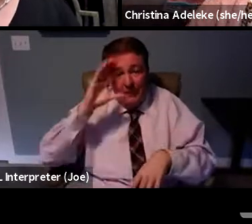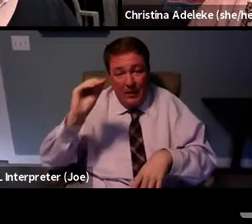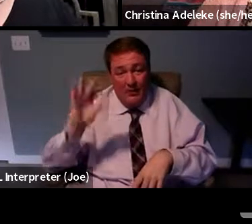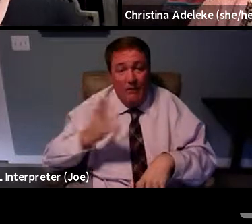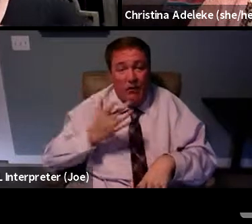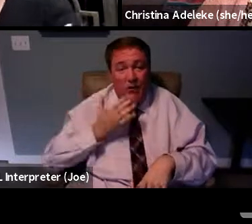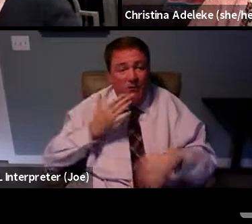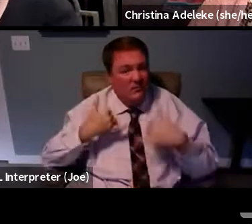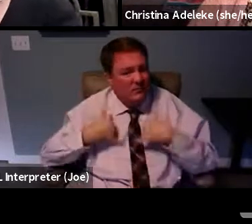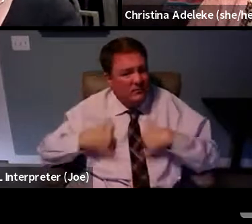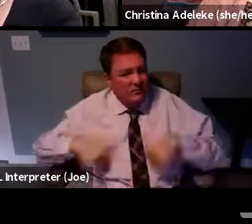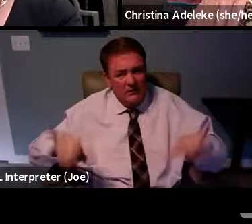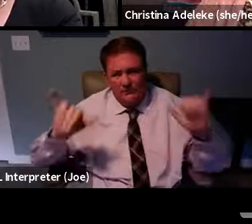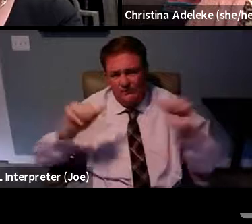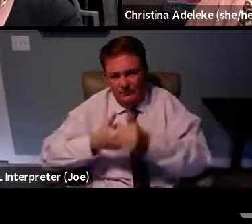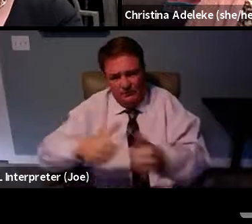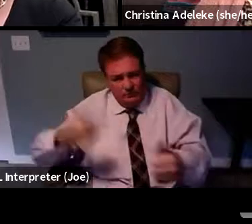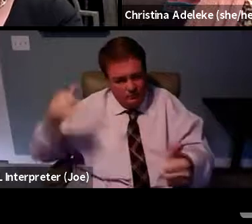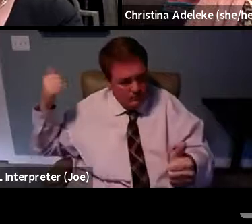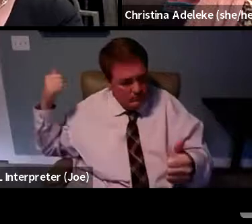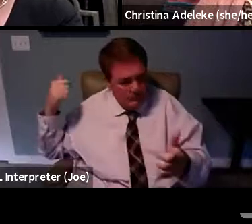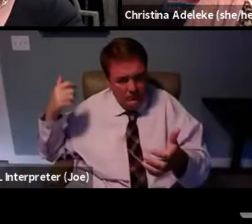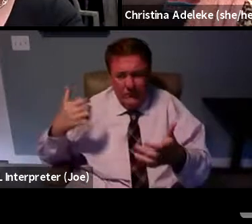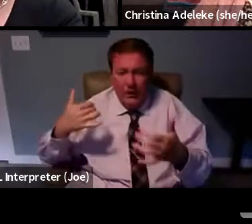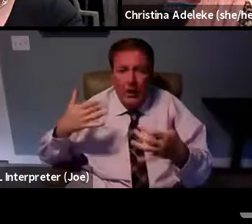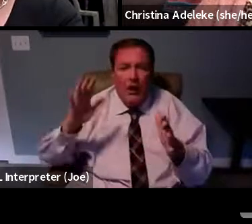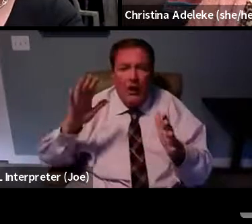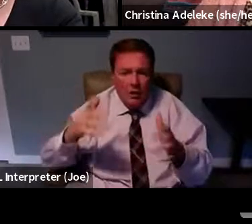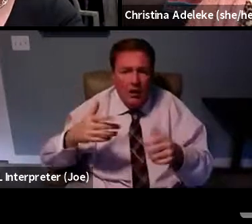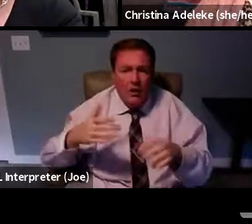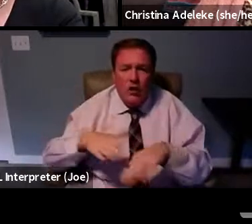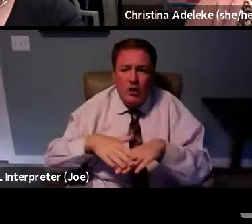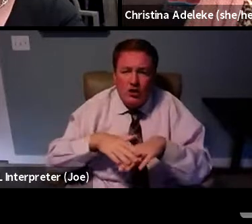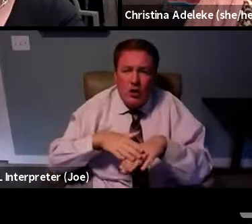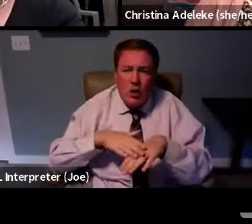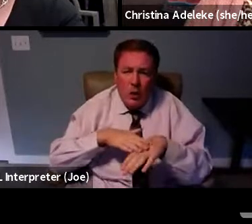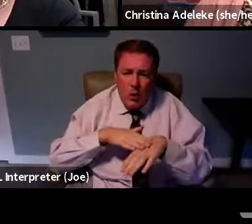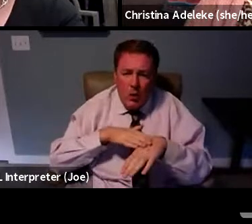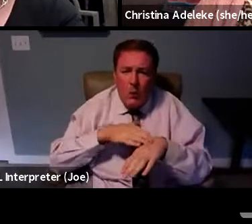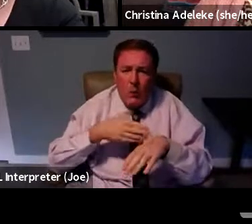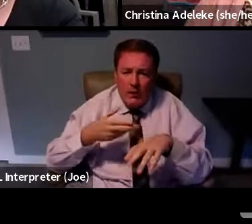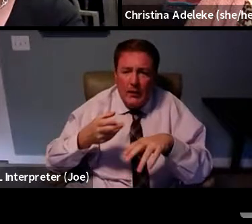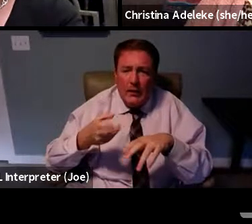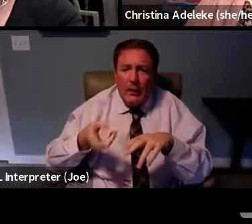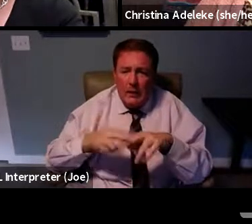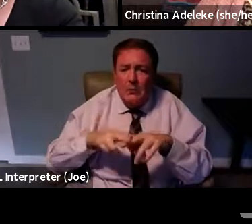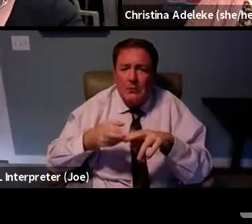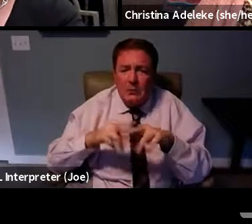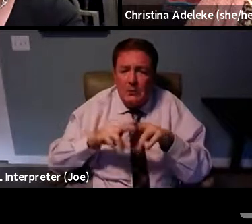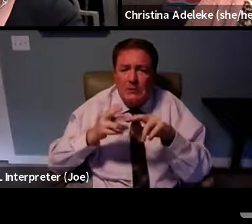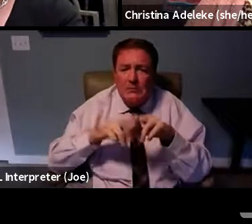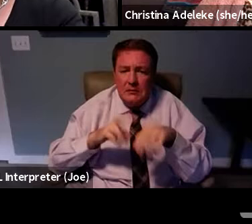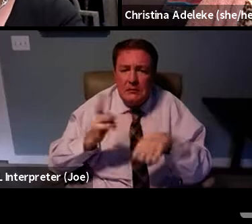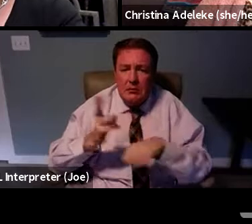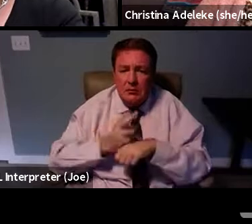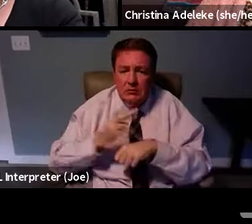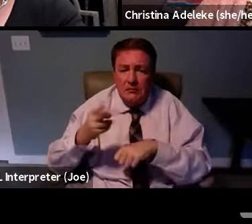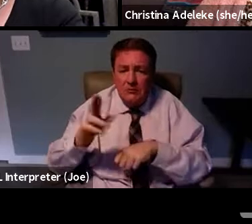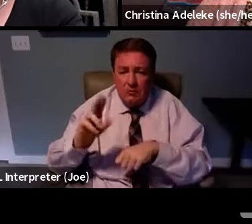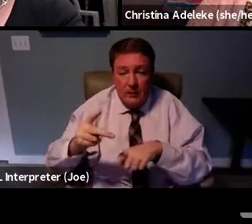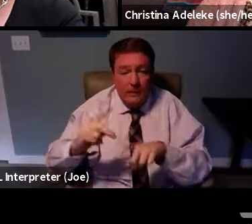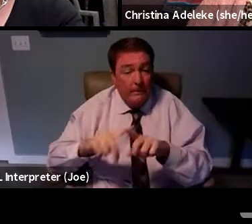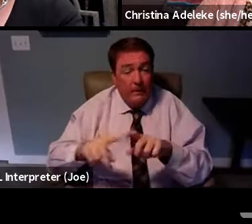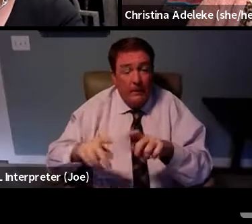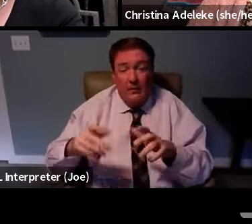still, you know, are slowly increasing the uptake. But, you know, you see that the majority of the people